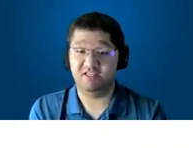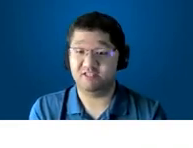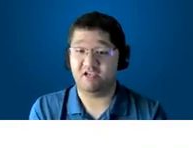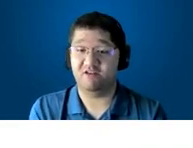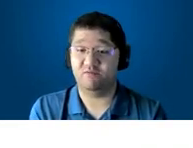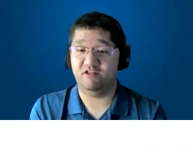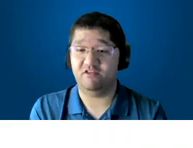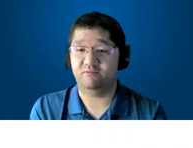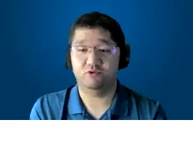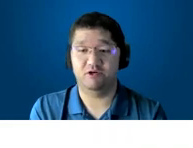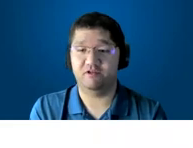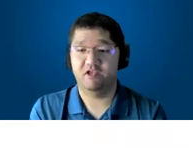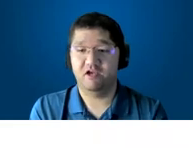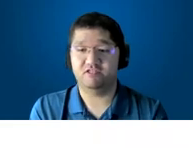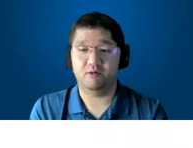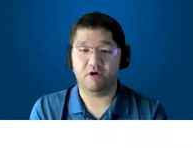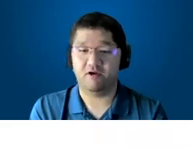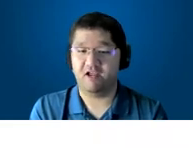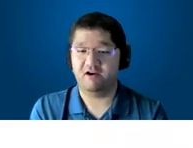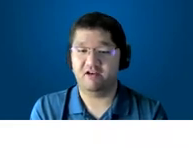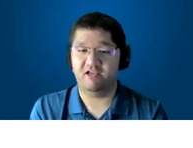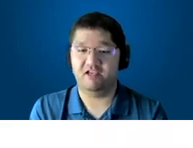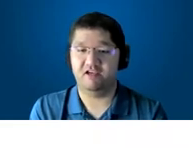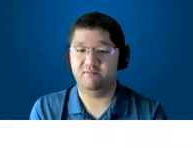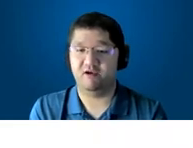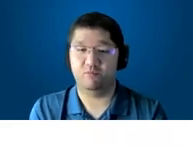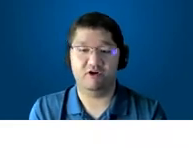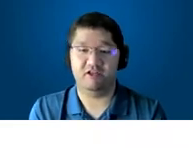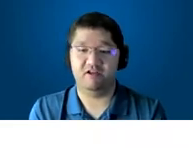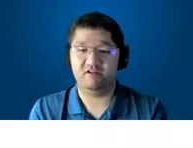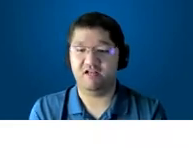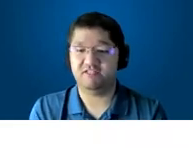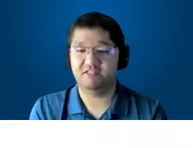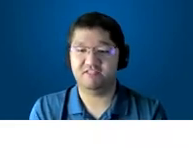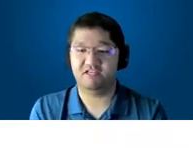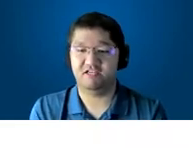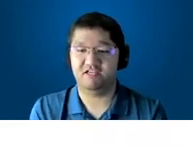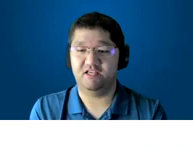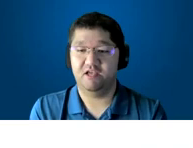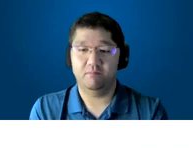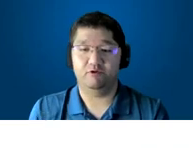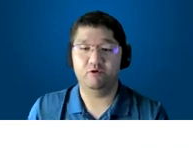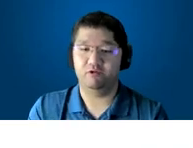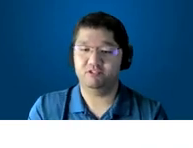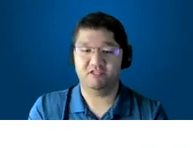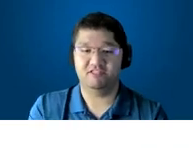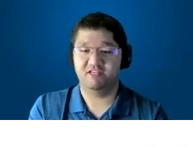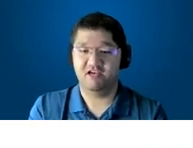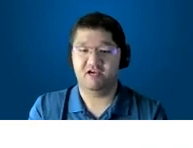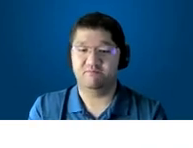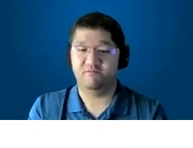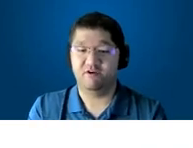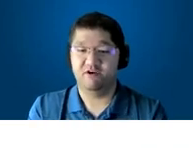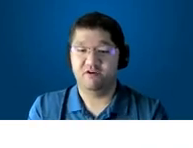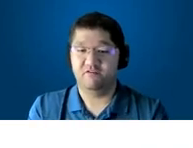caucasian man with um short dark brown hair and i am i'm wearing glasses and a blue polo shirt